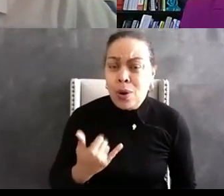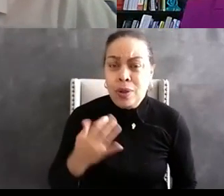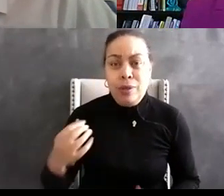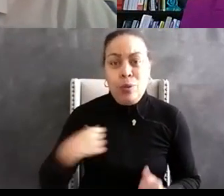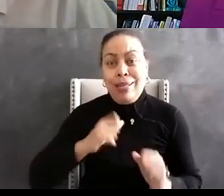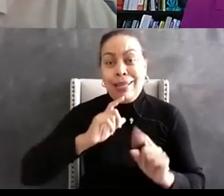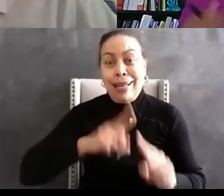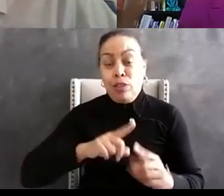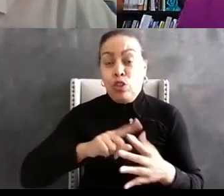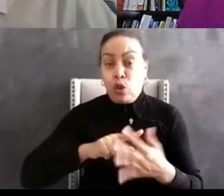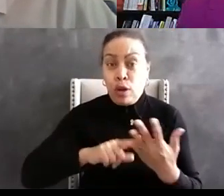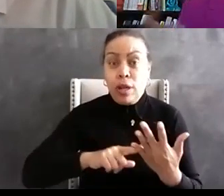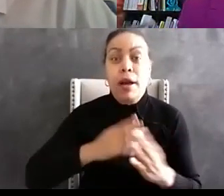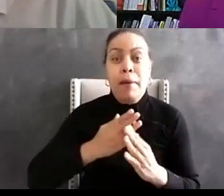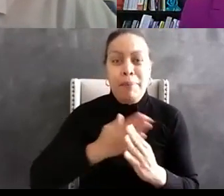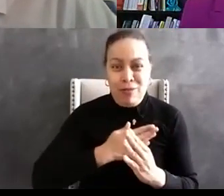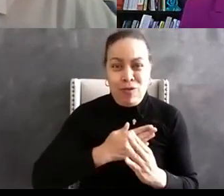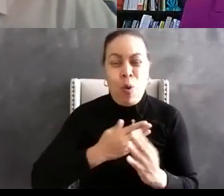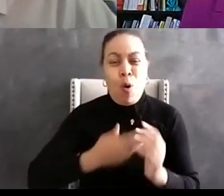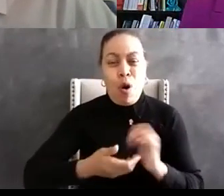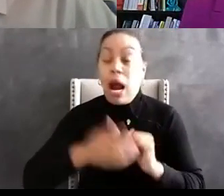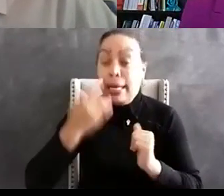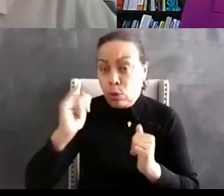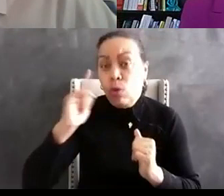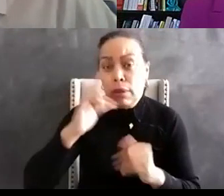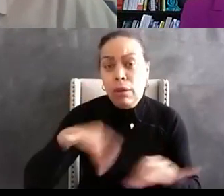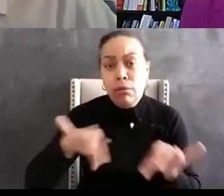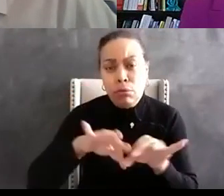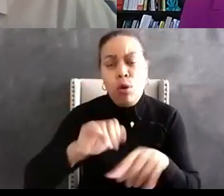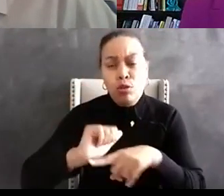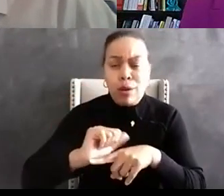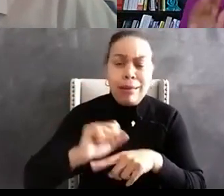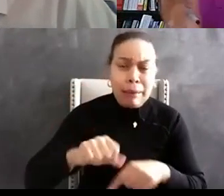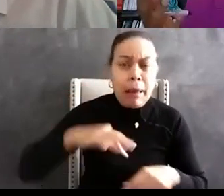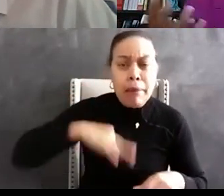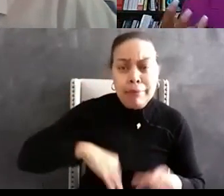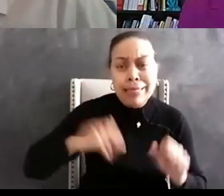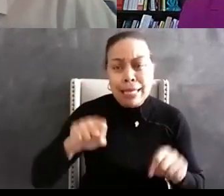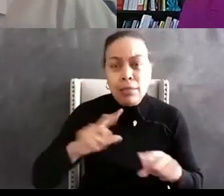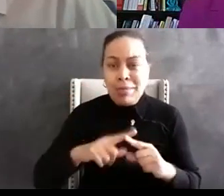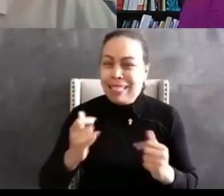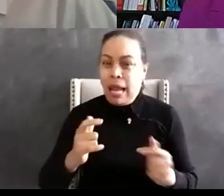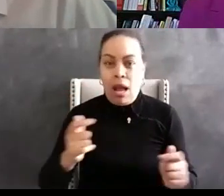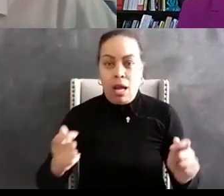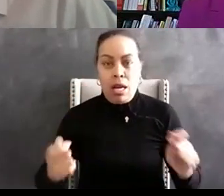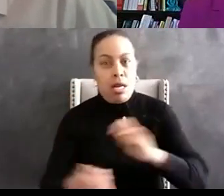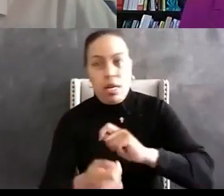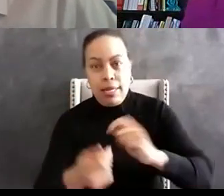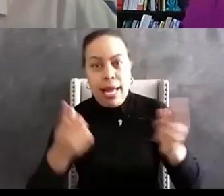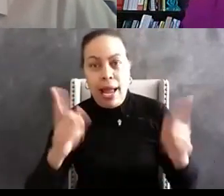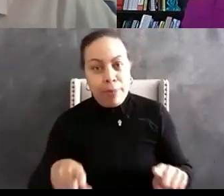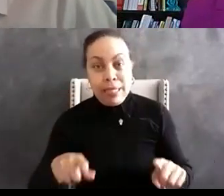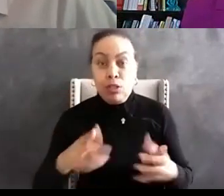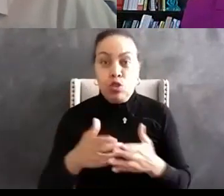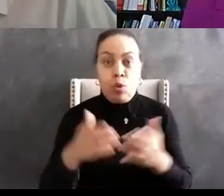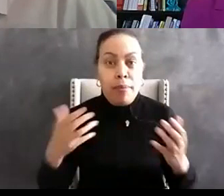of these questions before we get to this i still think the training is is useful but we're in a shift now and we're shifting to the point where